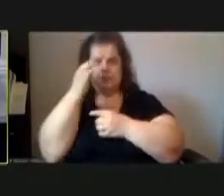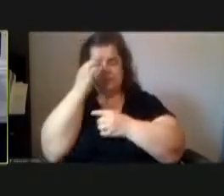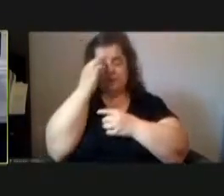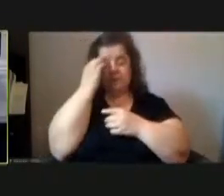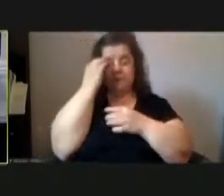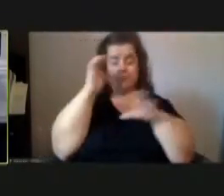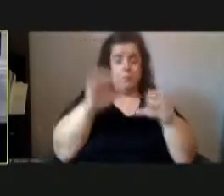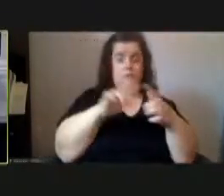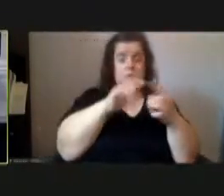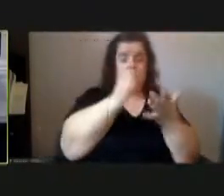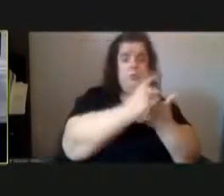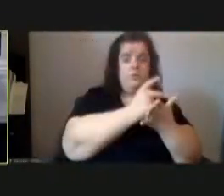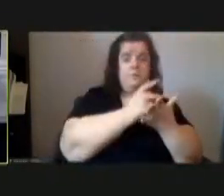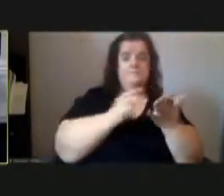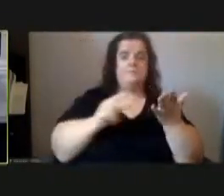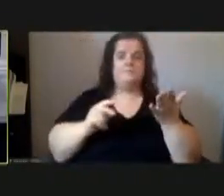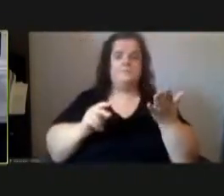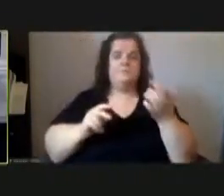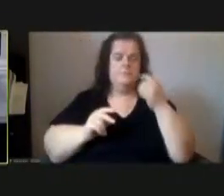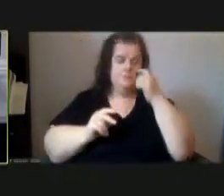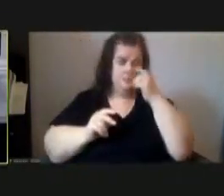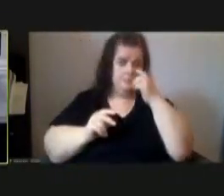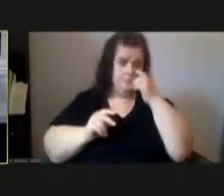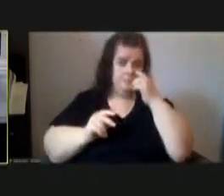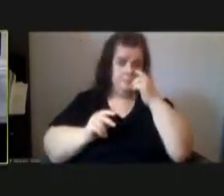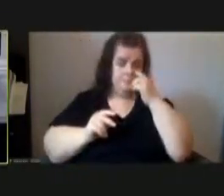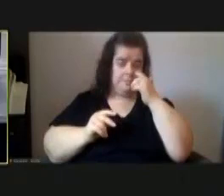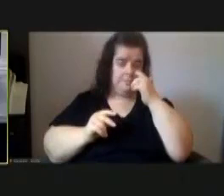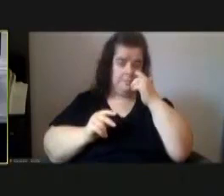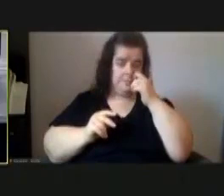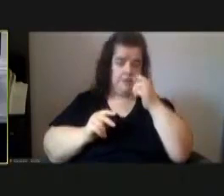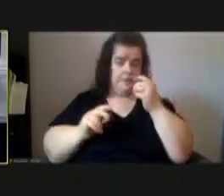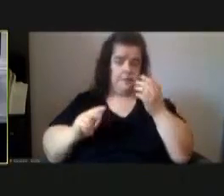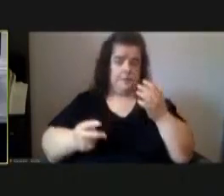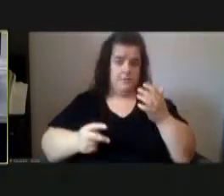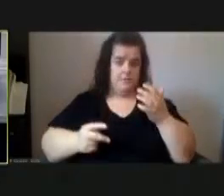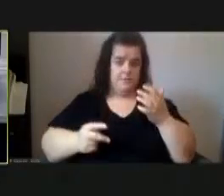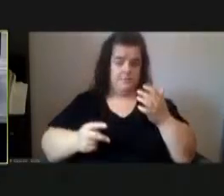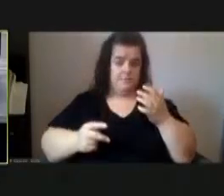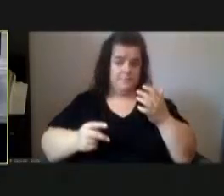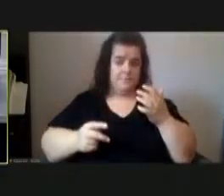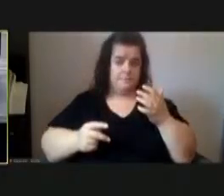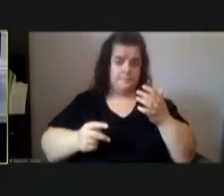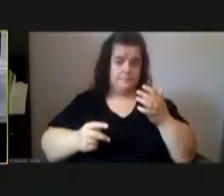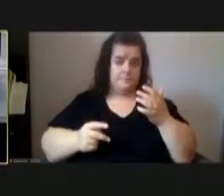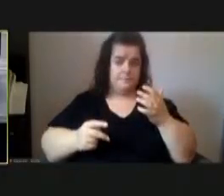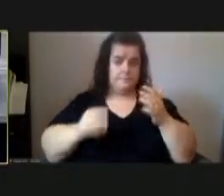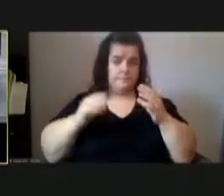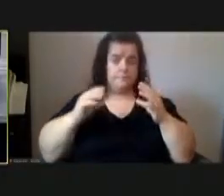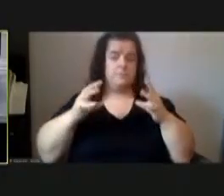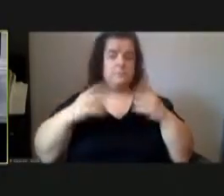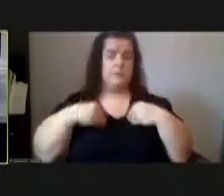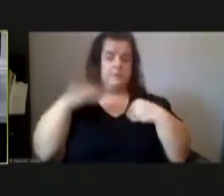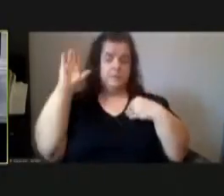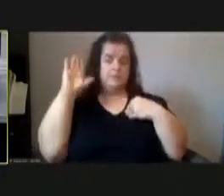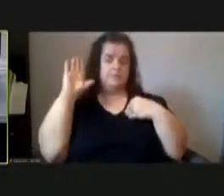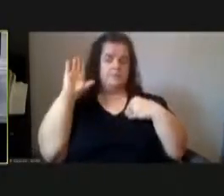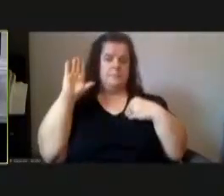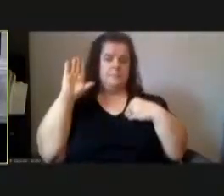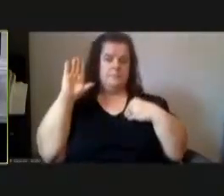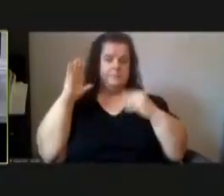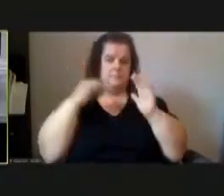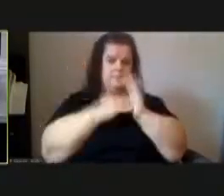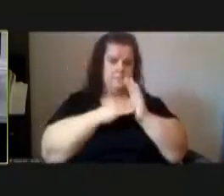second discussion seeing none all those in favor say aye aye aye aye